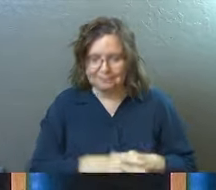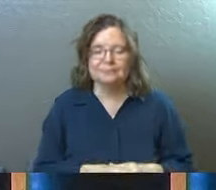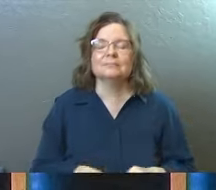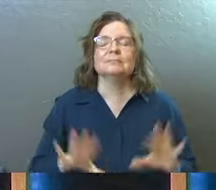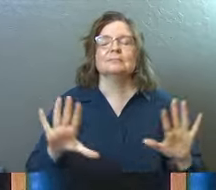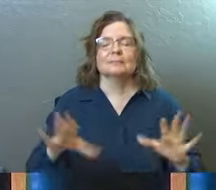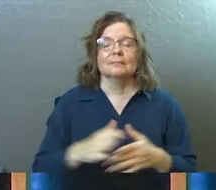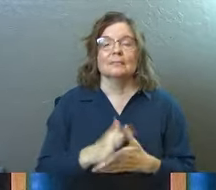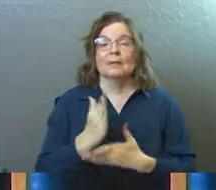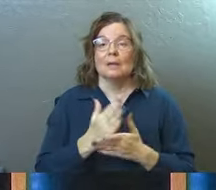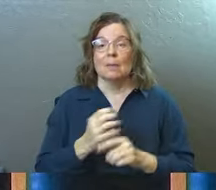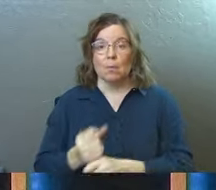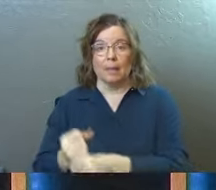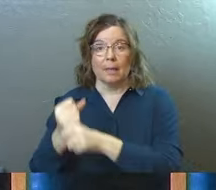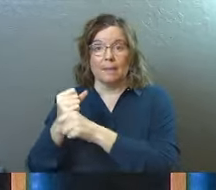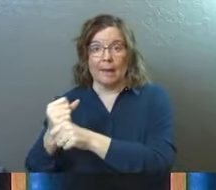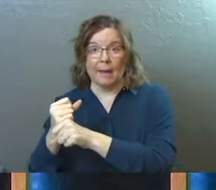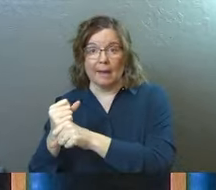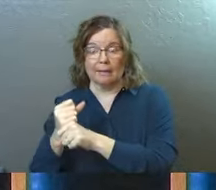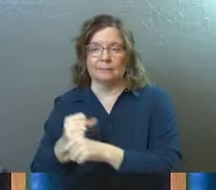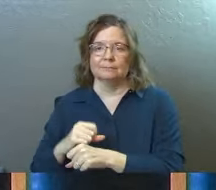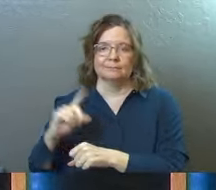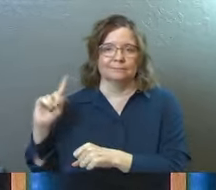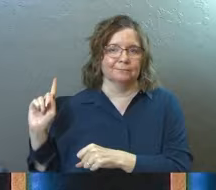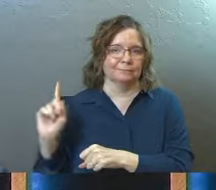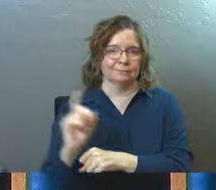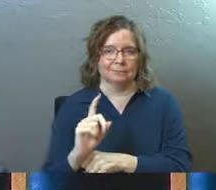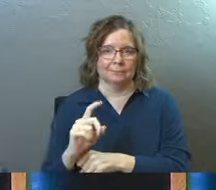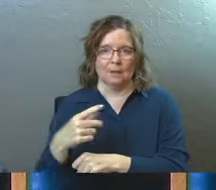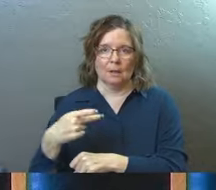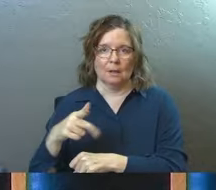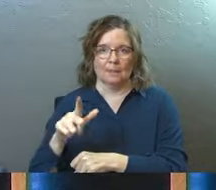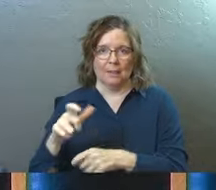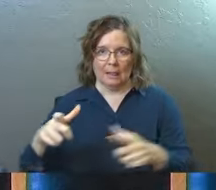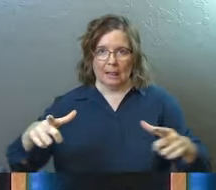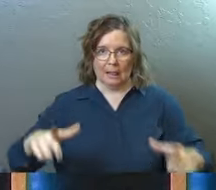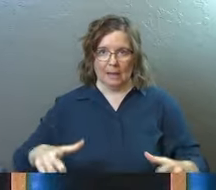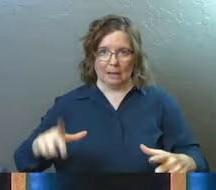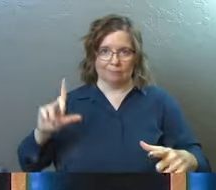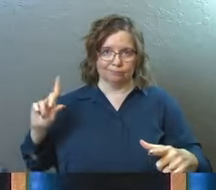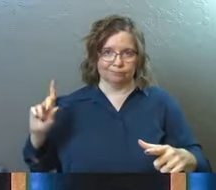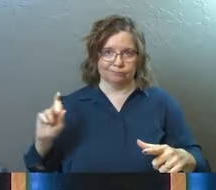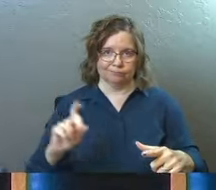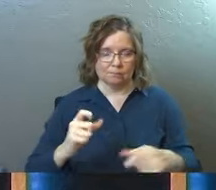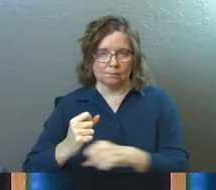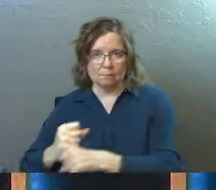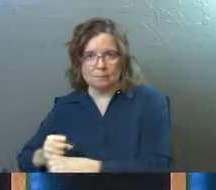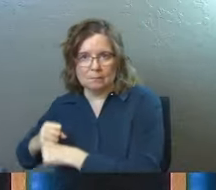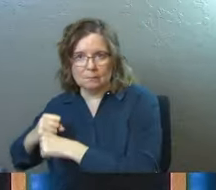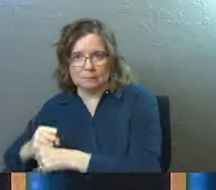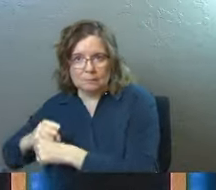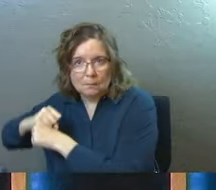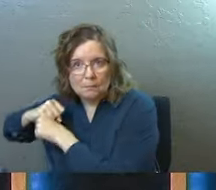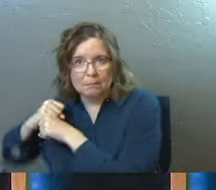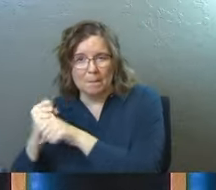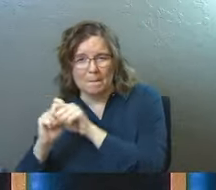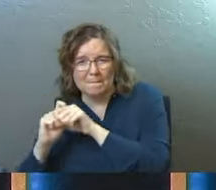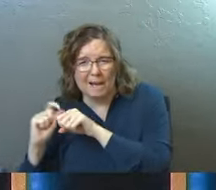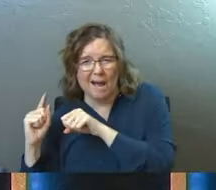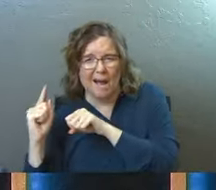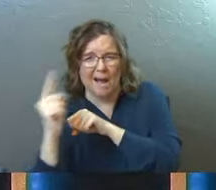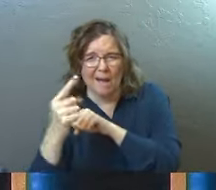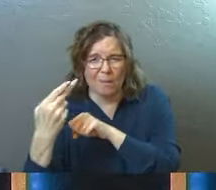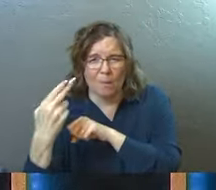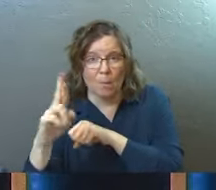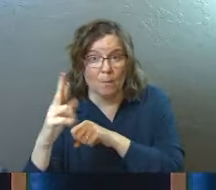So someone with a bat comes to what I believe is called a plate. And they're going to try to hit the ball out of the park, home